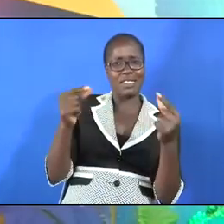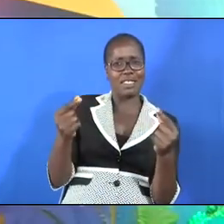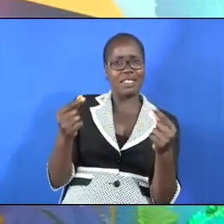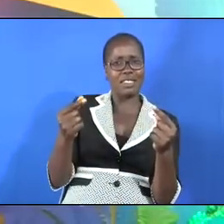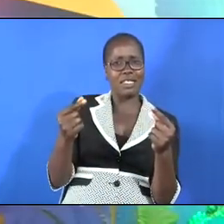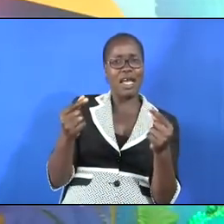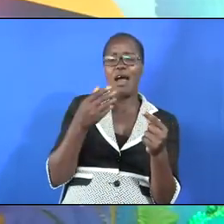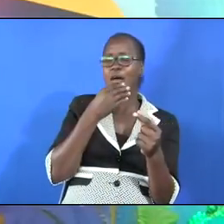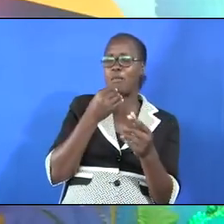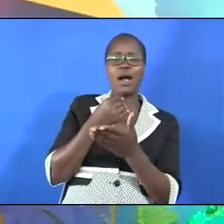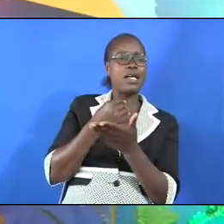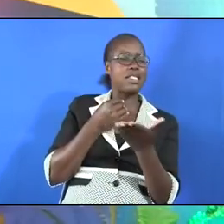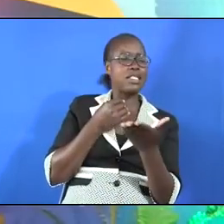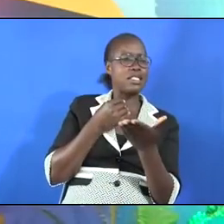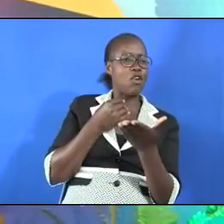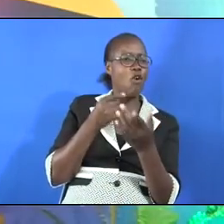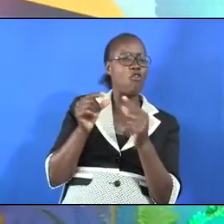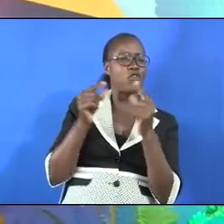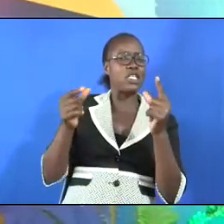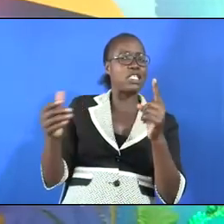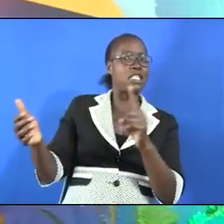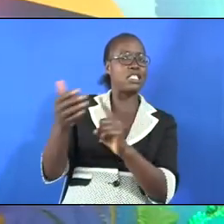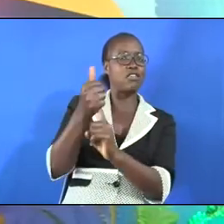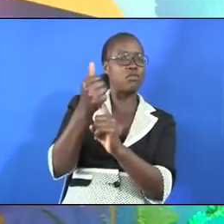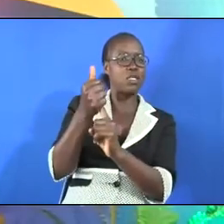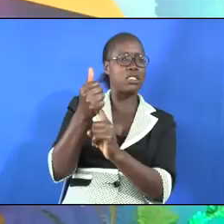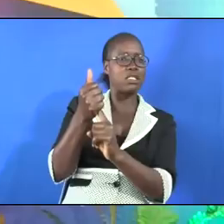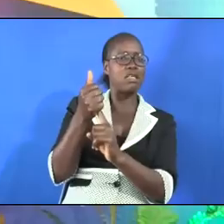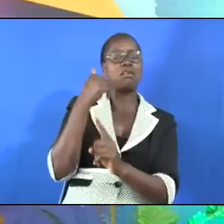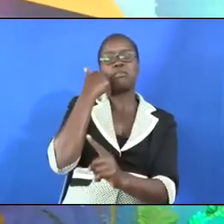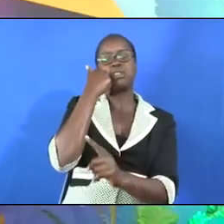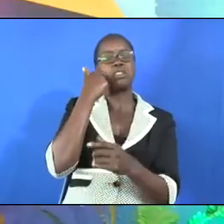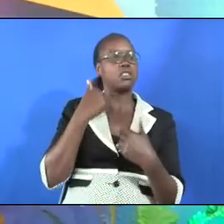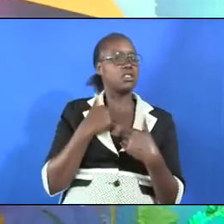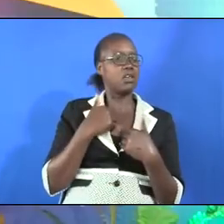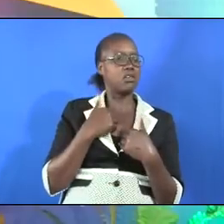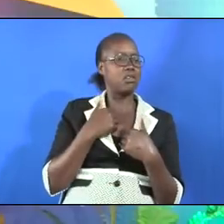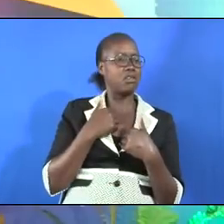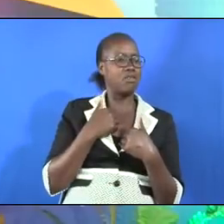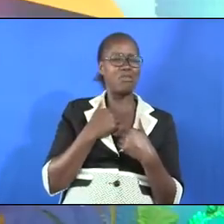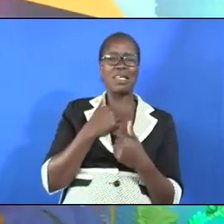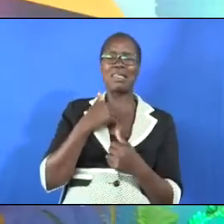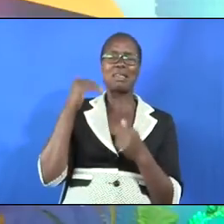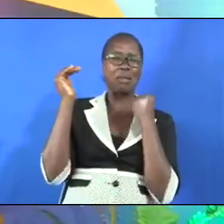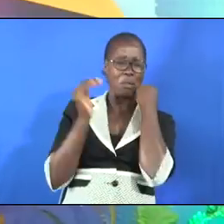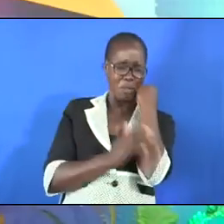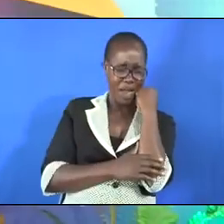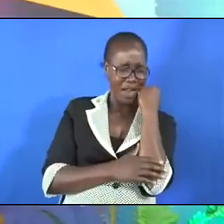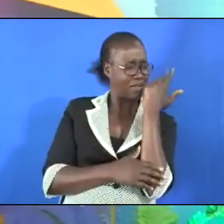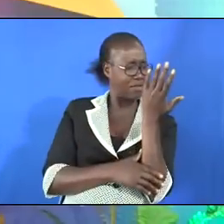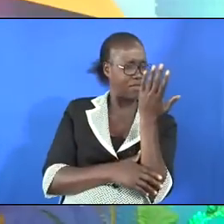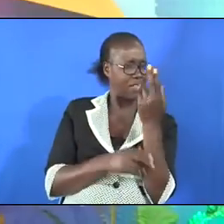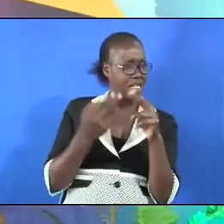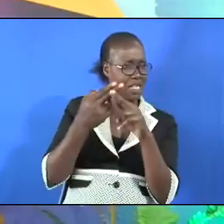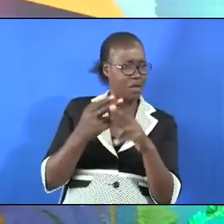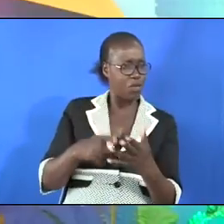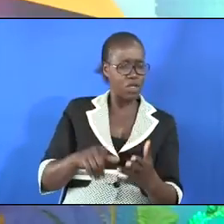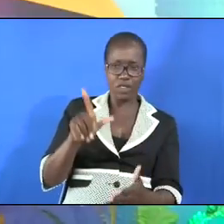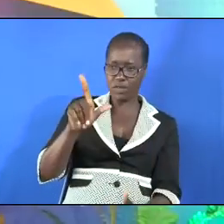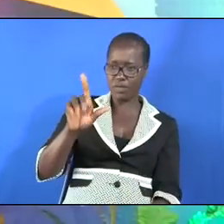and a man of great accomplishment, suffered from a very traded disease, leprosy.